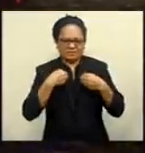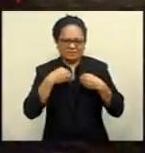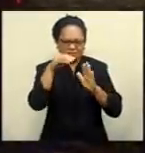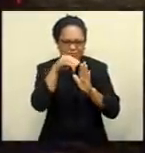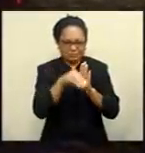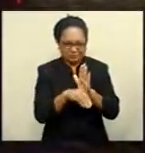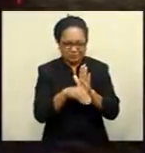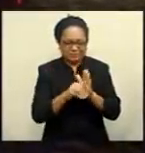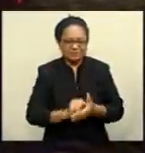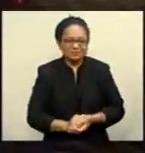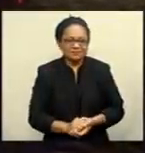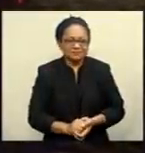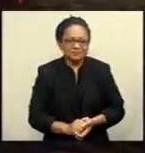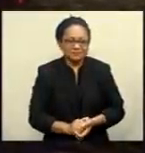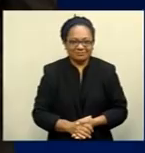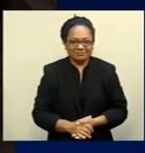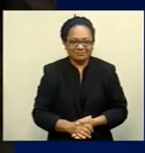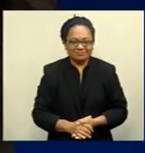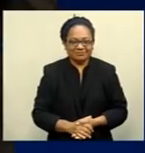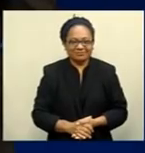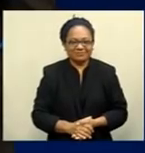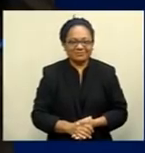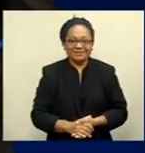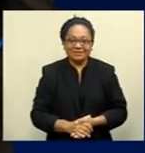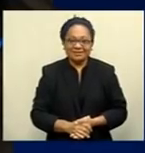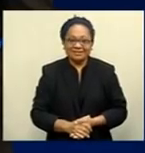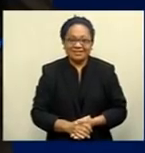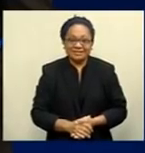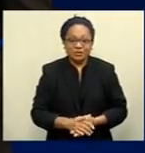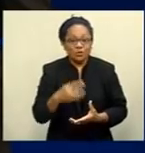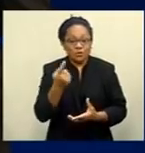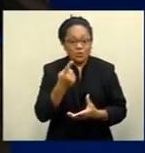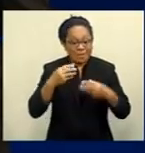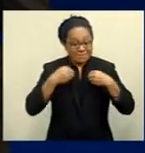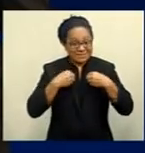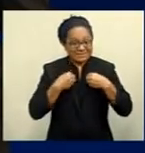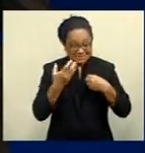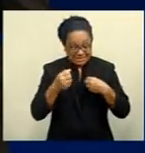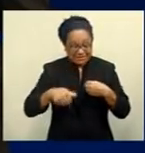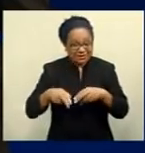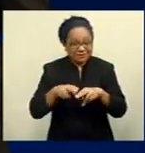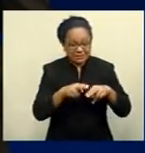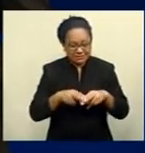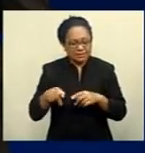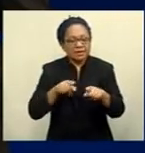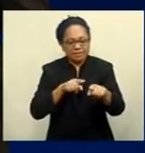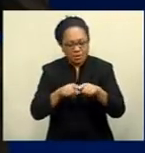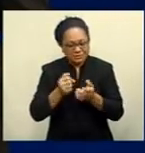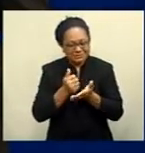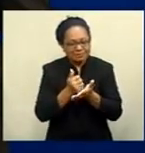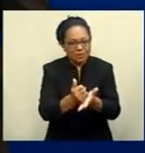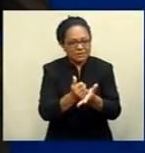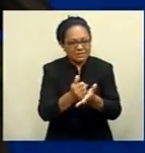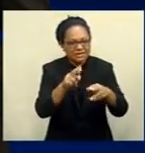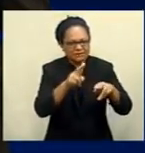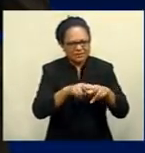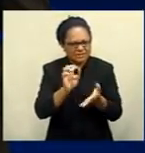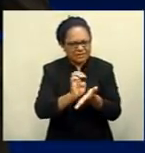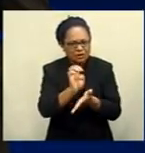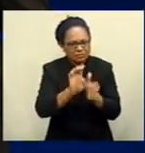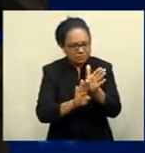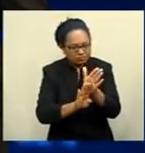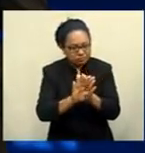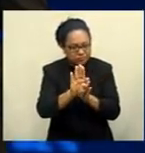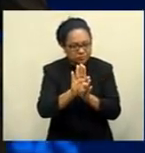Jashilal, FBC News. Domestic investors are major contributors to the growth of the economy, says Investment